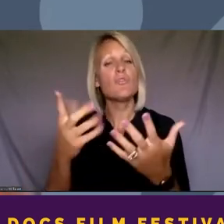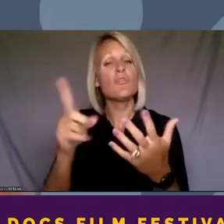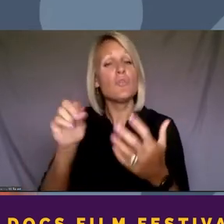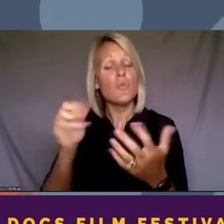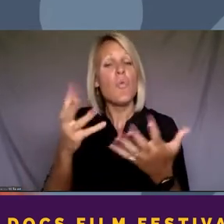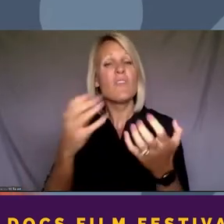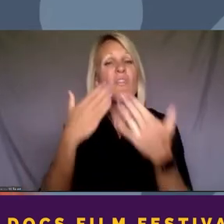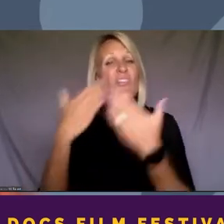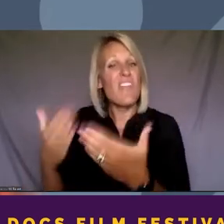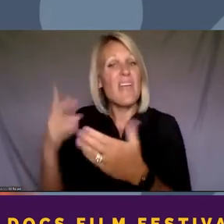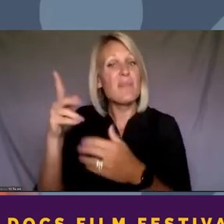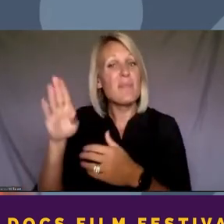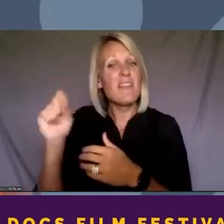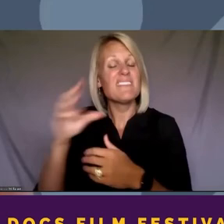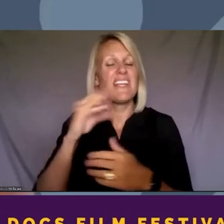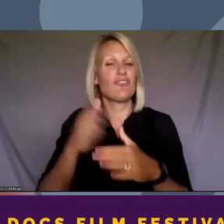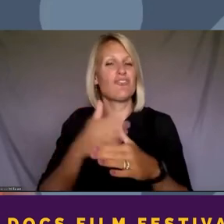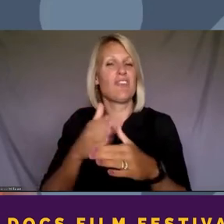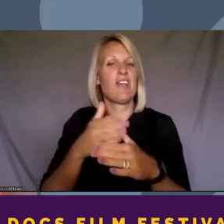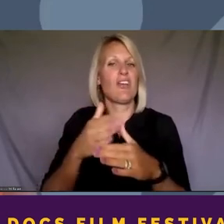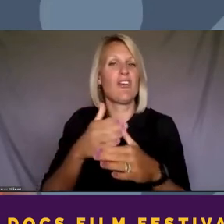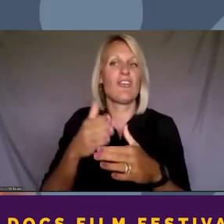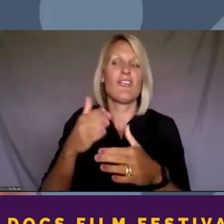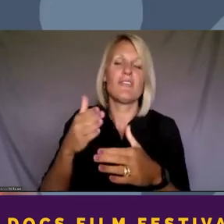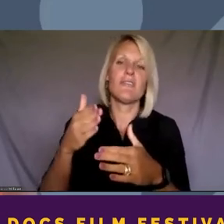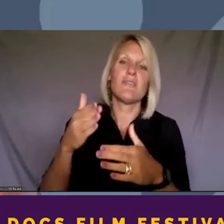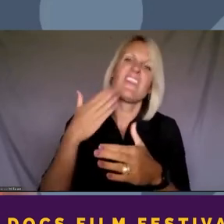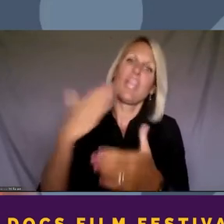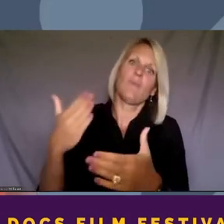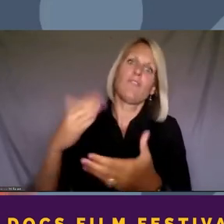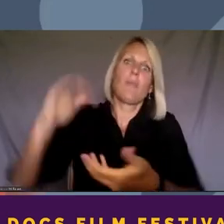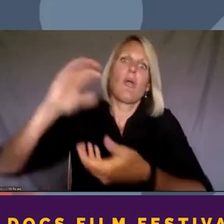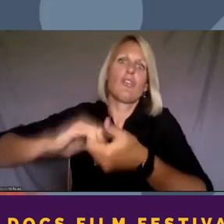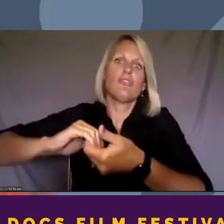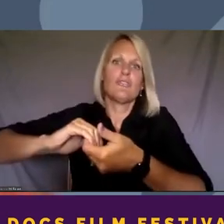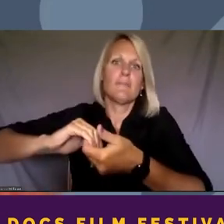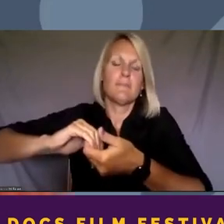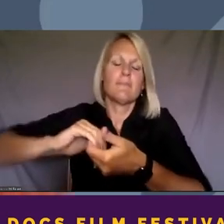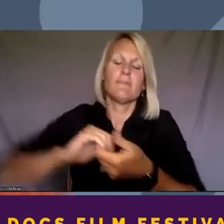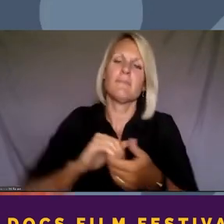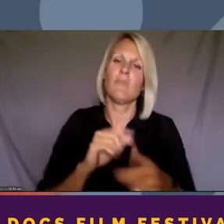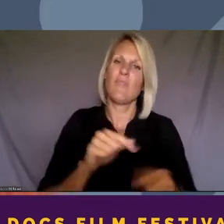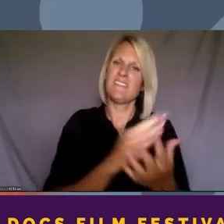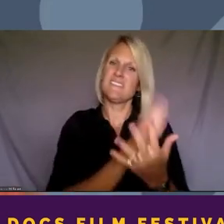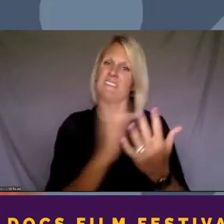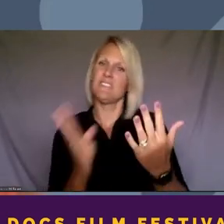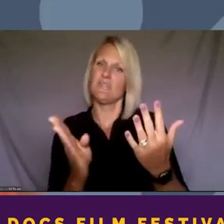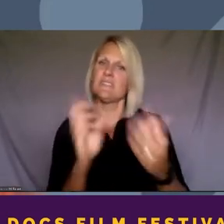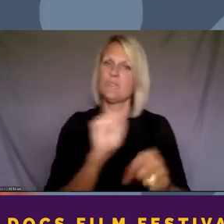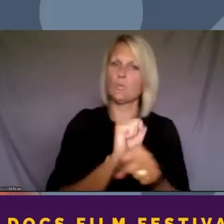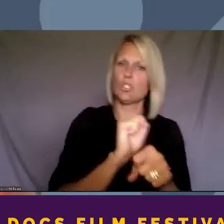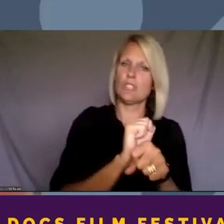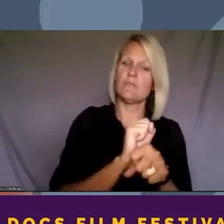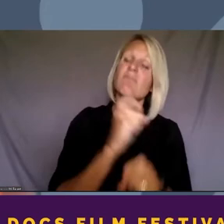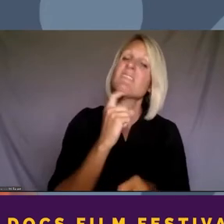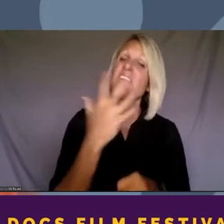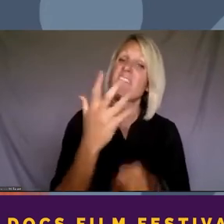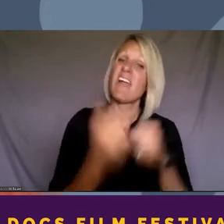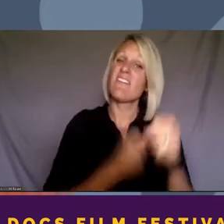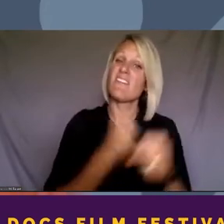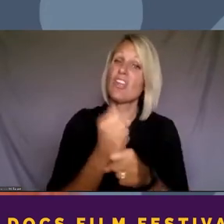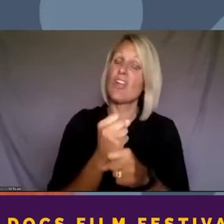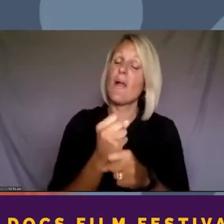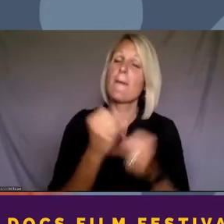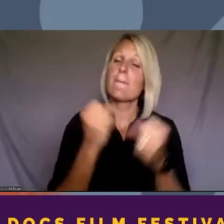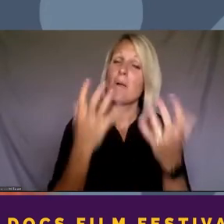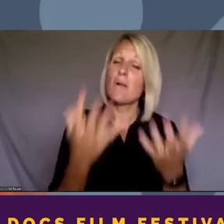PBS for partnering with us in this Stories for Justice work, which is really, it's a five-year multi-platform